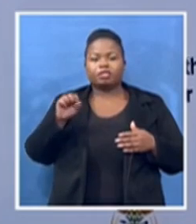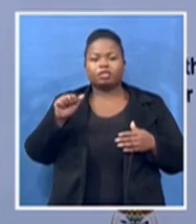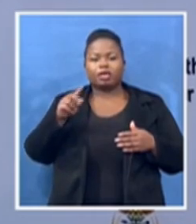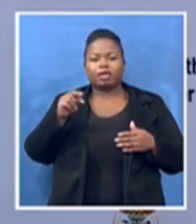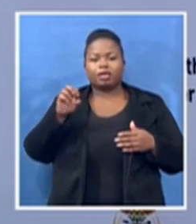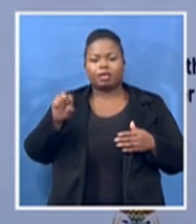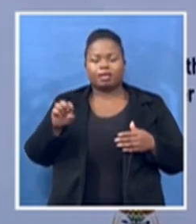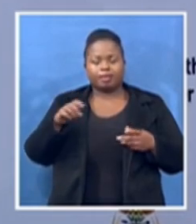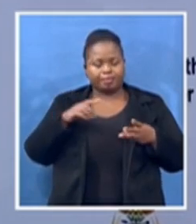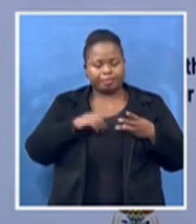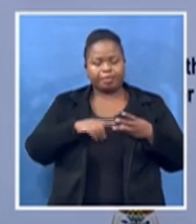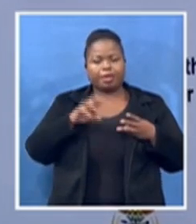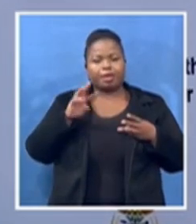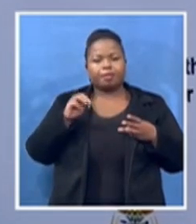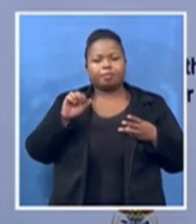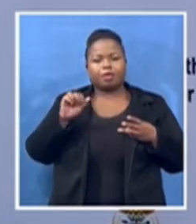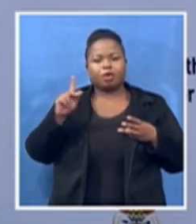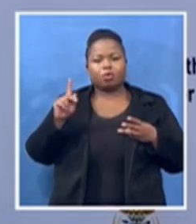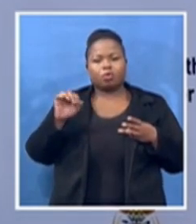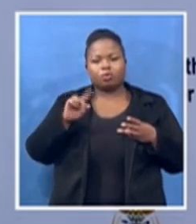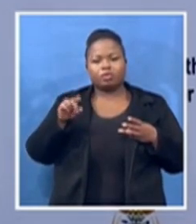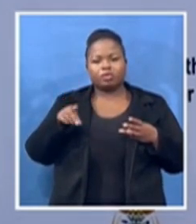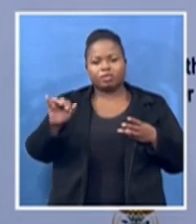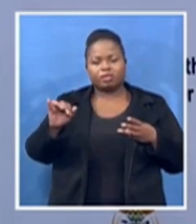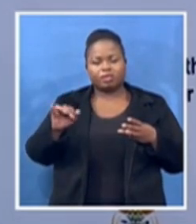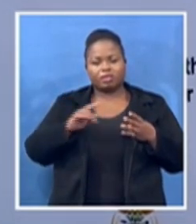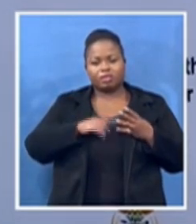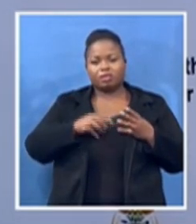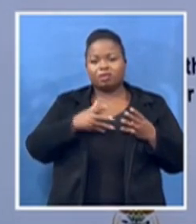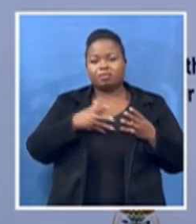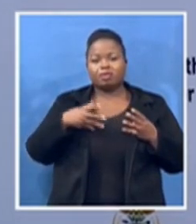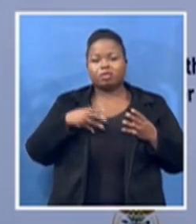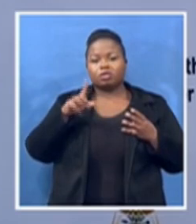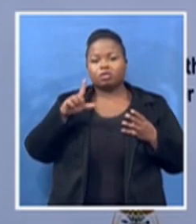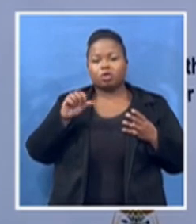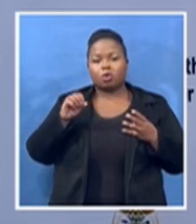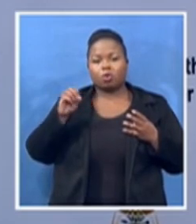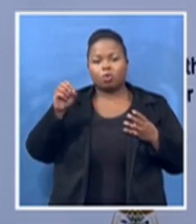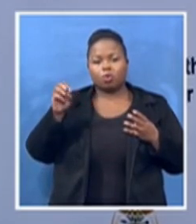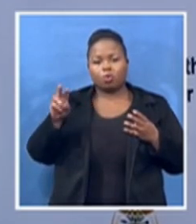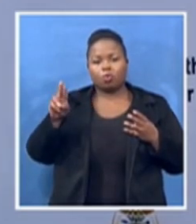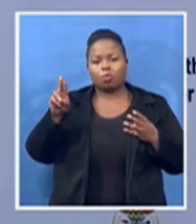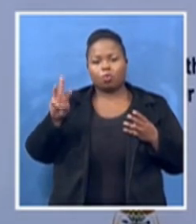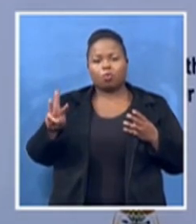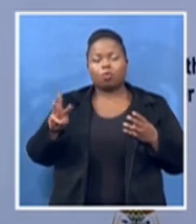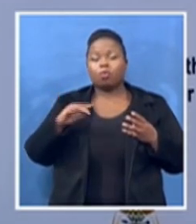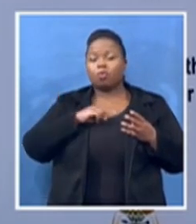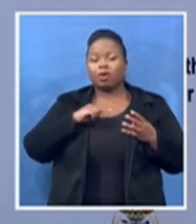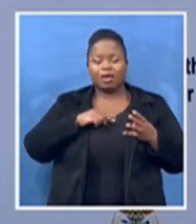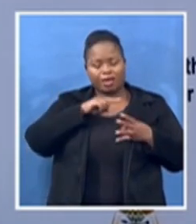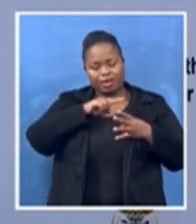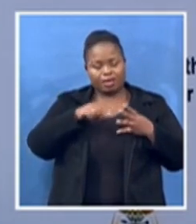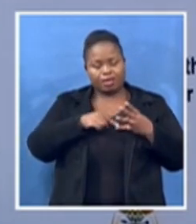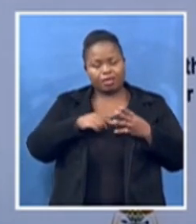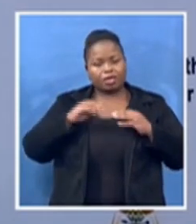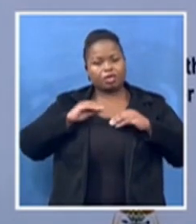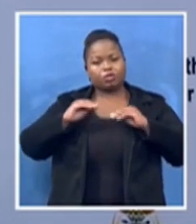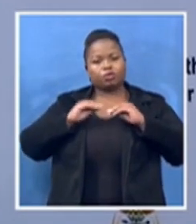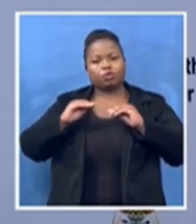Lowe who must remember all of them because they taught a one-year-old African National Congress